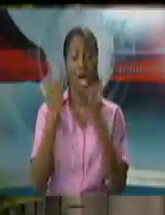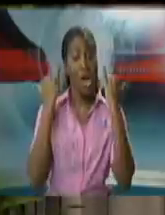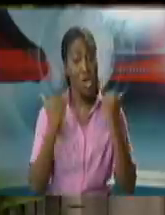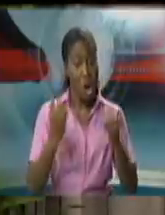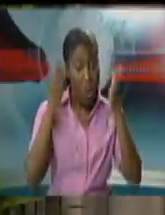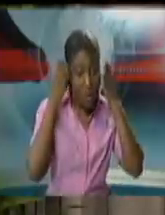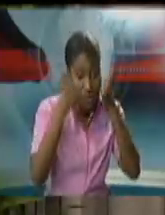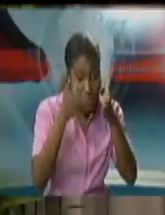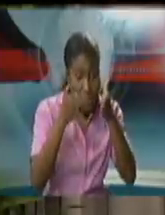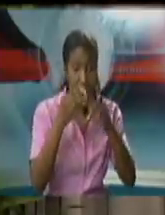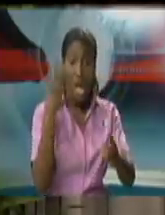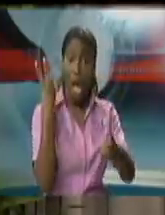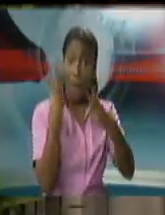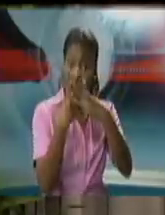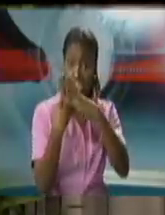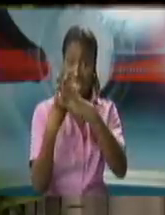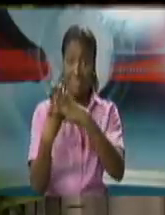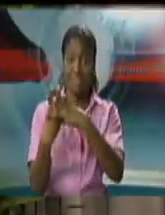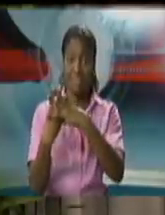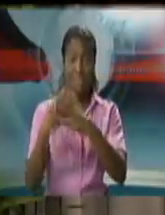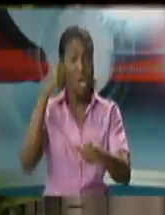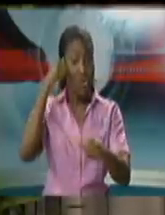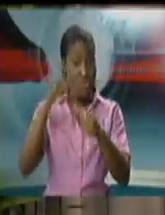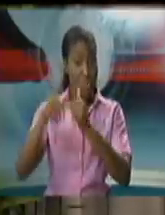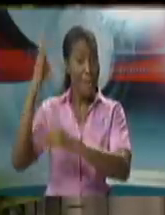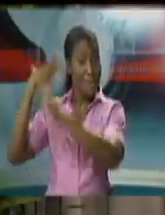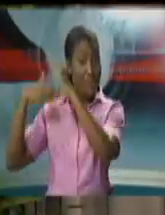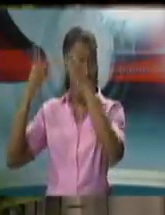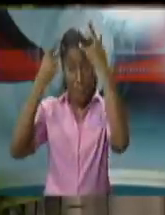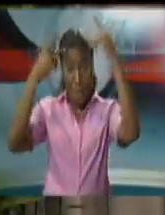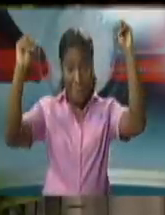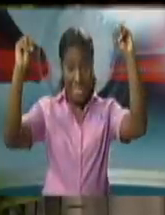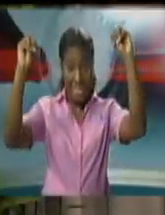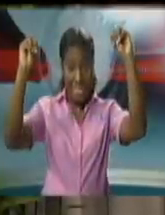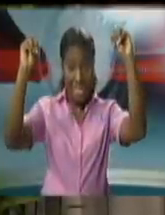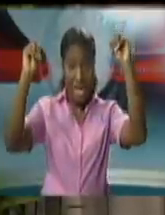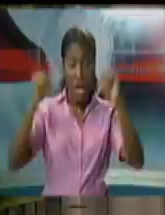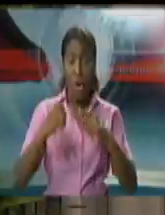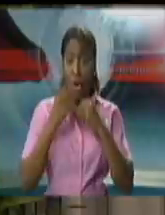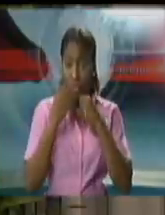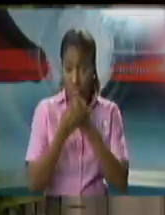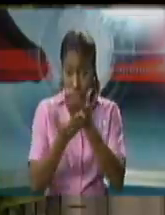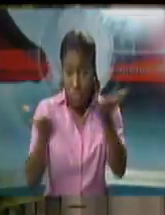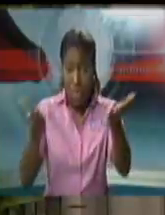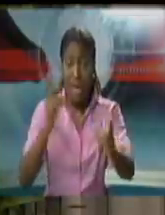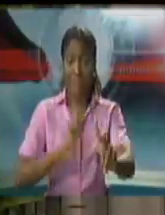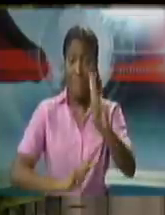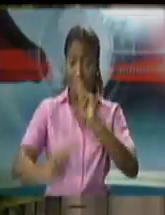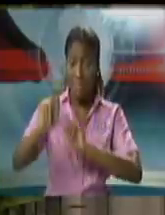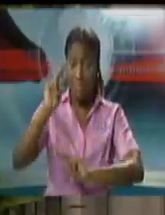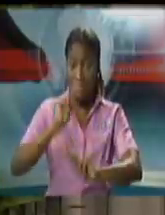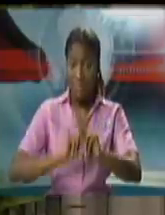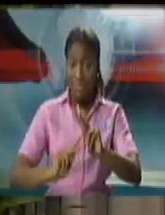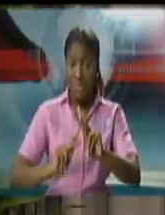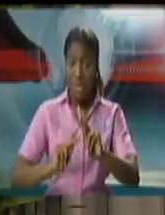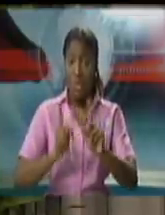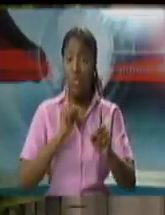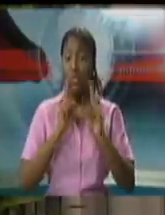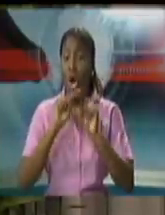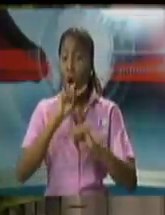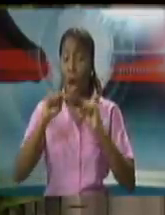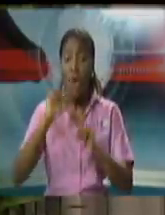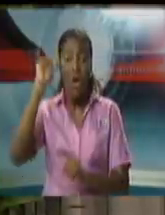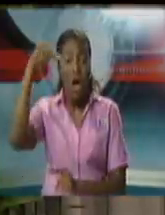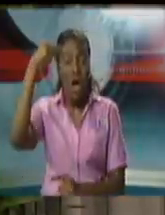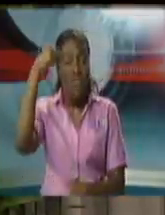You will recall that the Honourable Prime Minister unveiled to the population the work that the government was